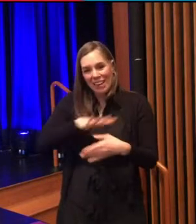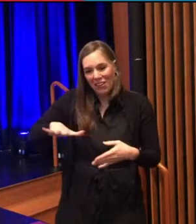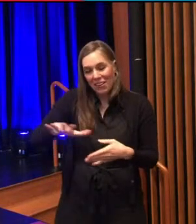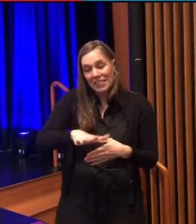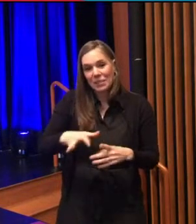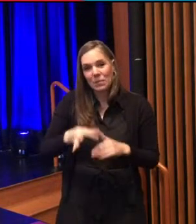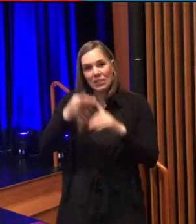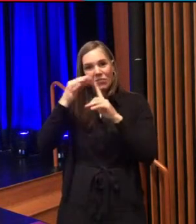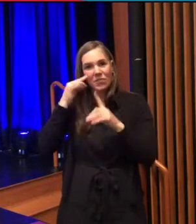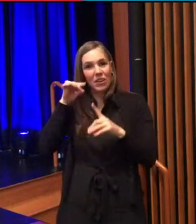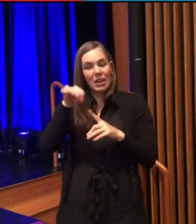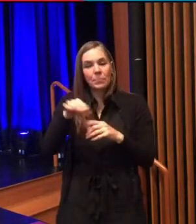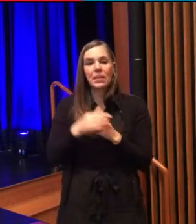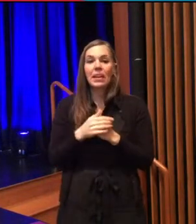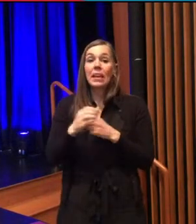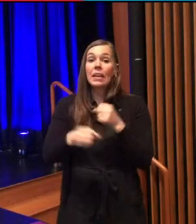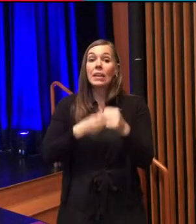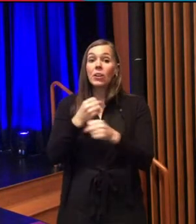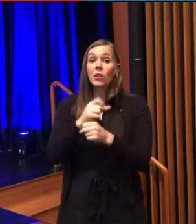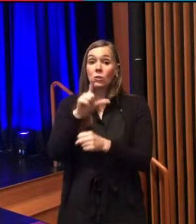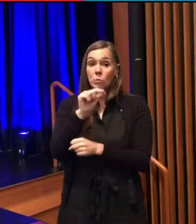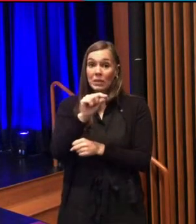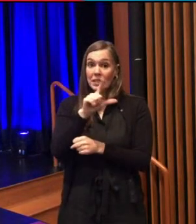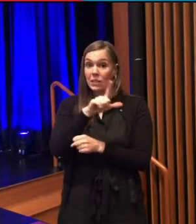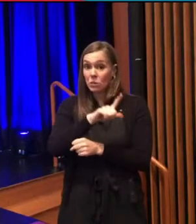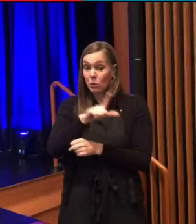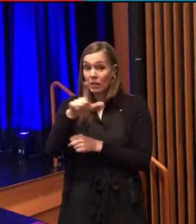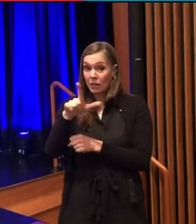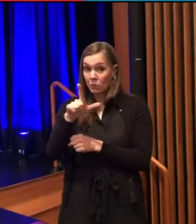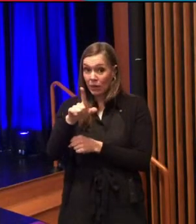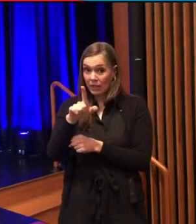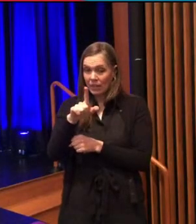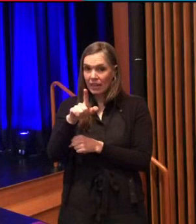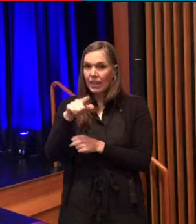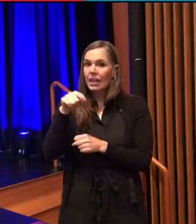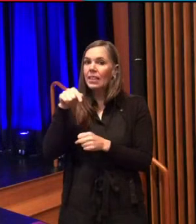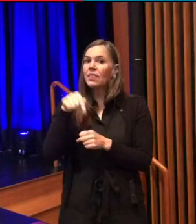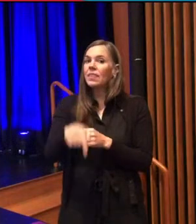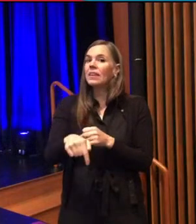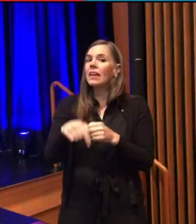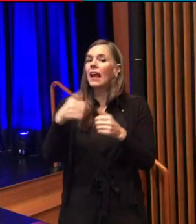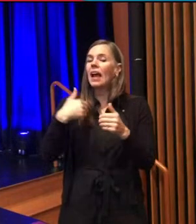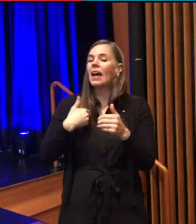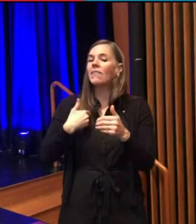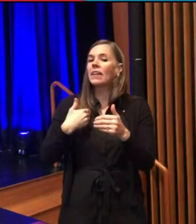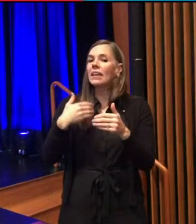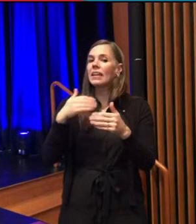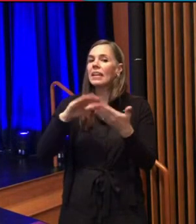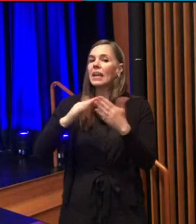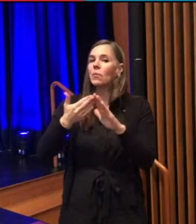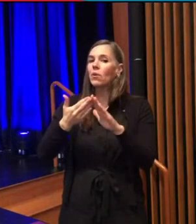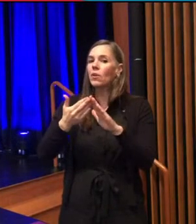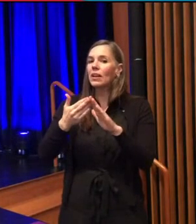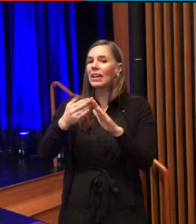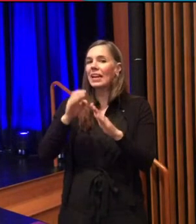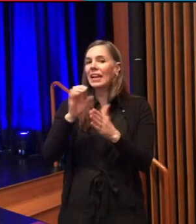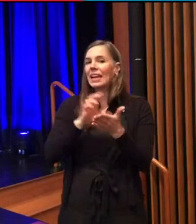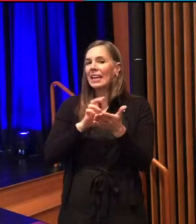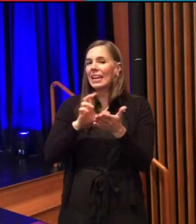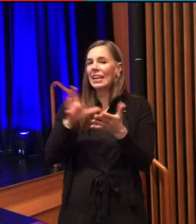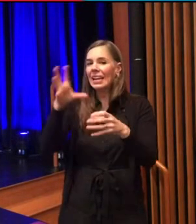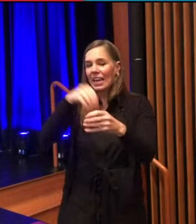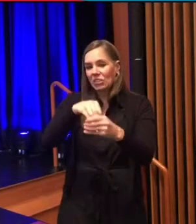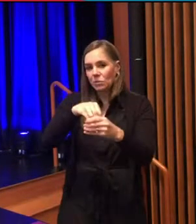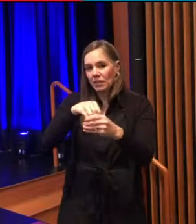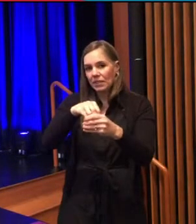in 2021 the lancaster office of promotion has moved under the department of neighborhood engagement and we will be relaunching in 2022